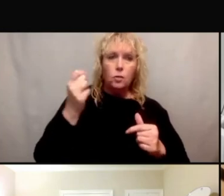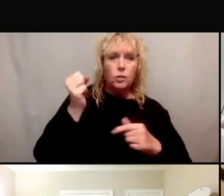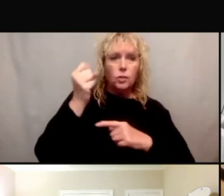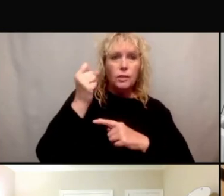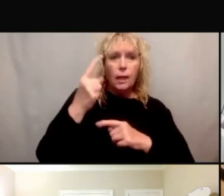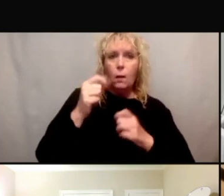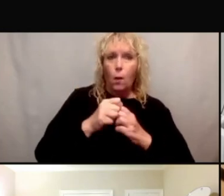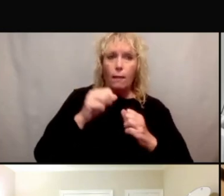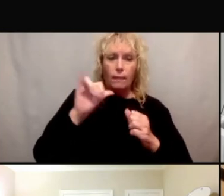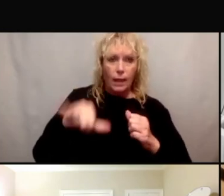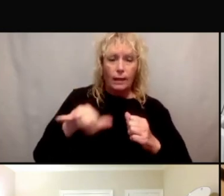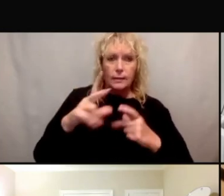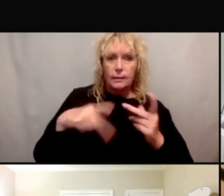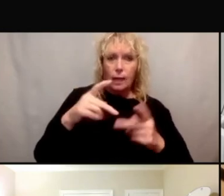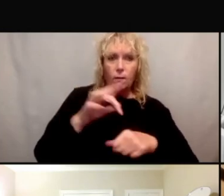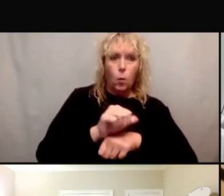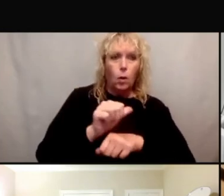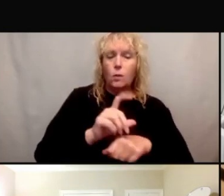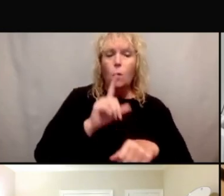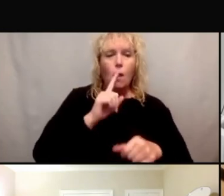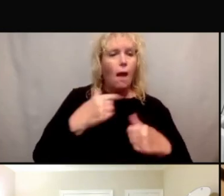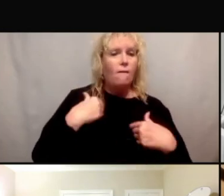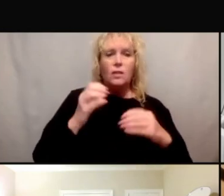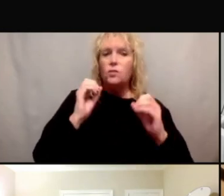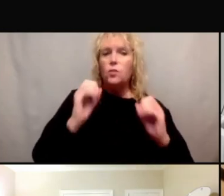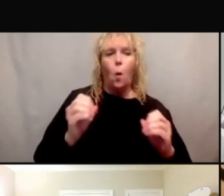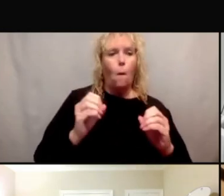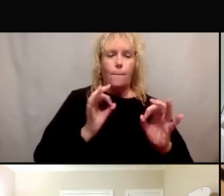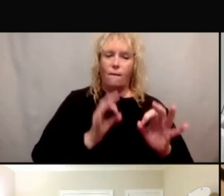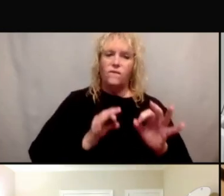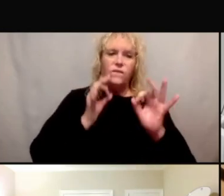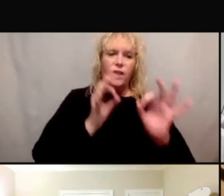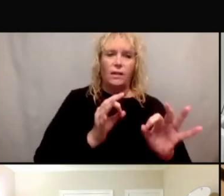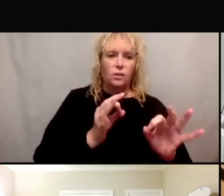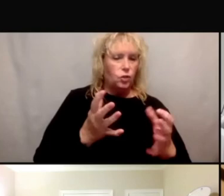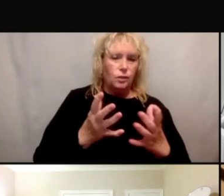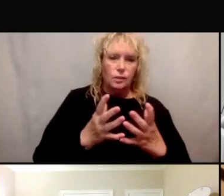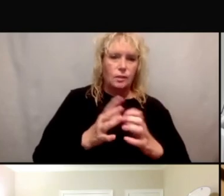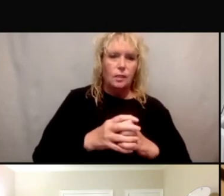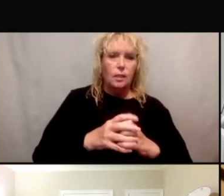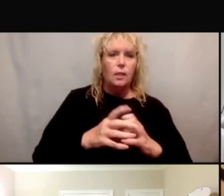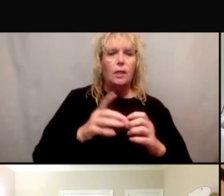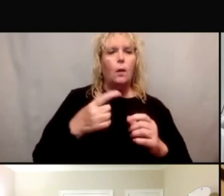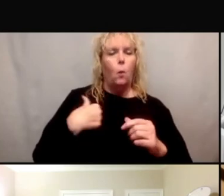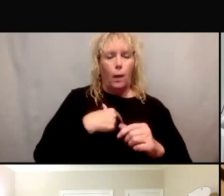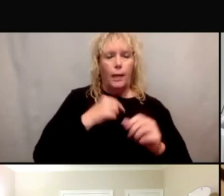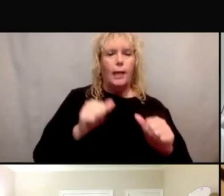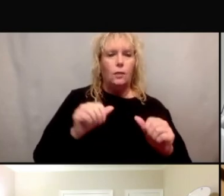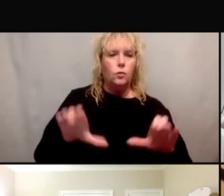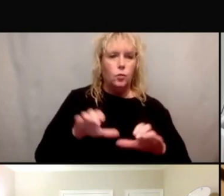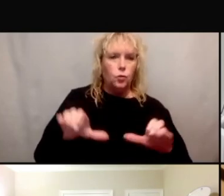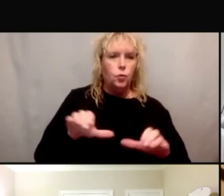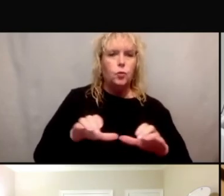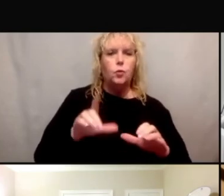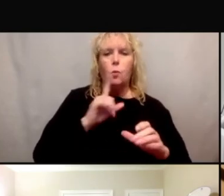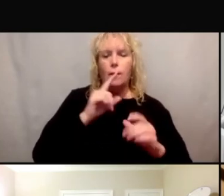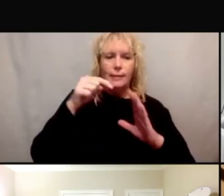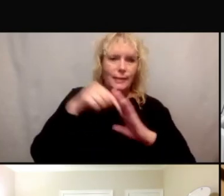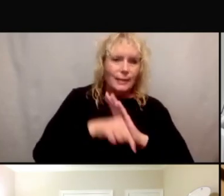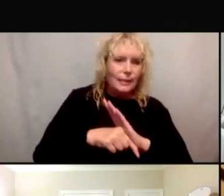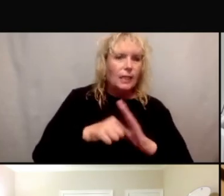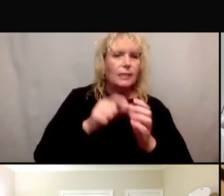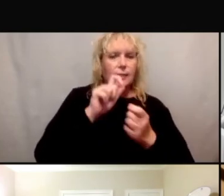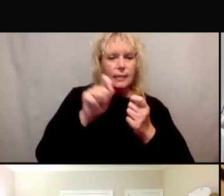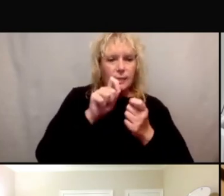this work is that there's really no perfection in this process. There's, um, you we do these methodical studies. We have these detailed study plans.